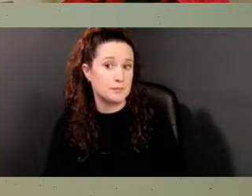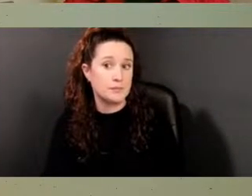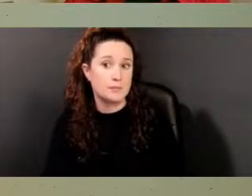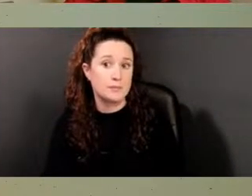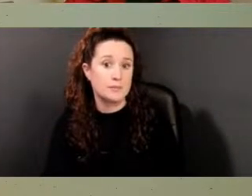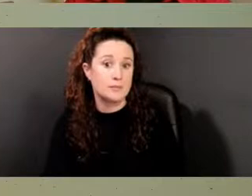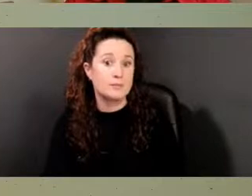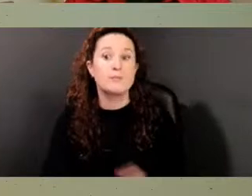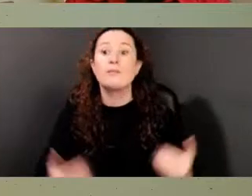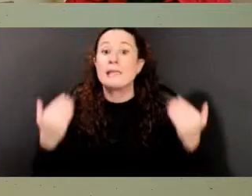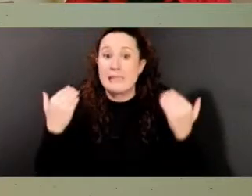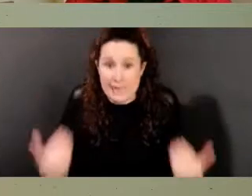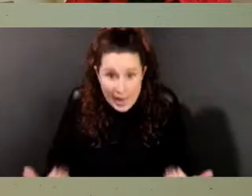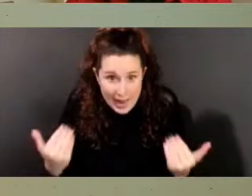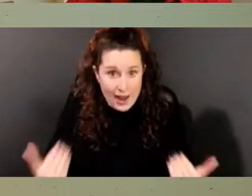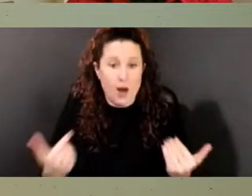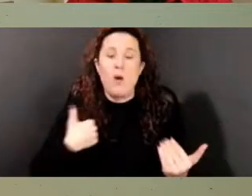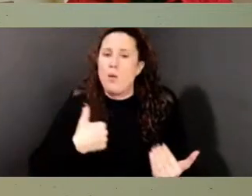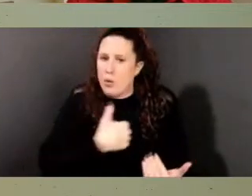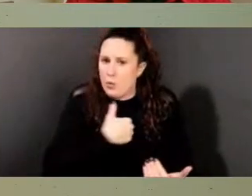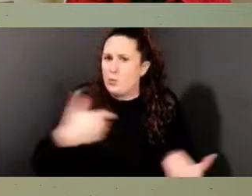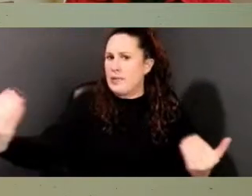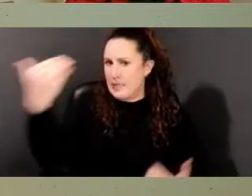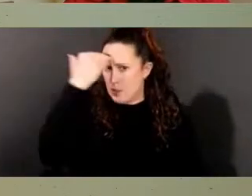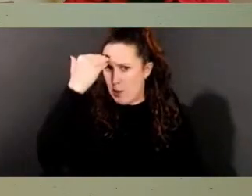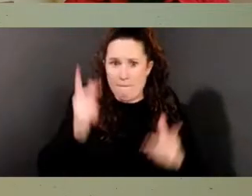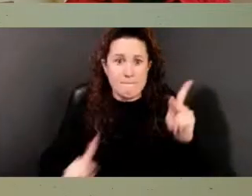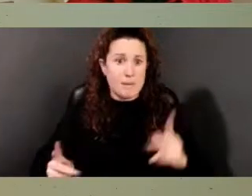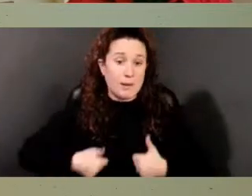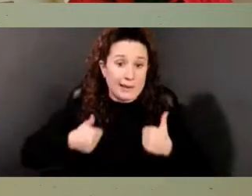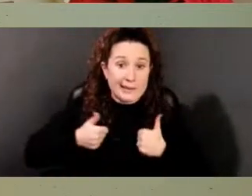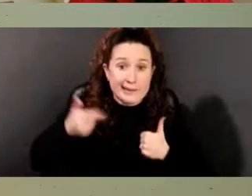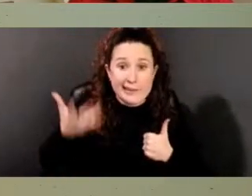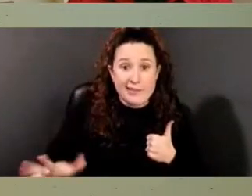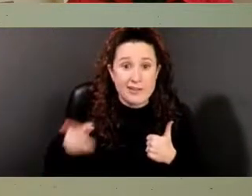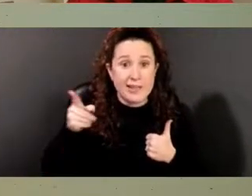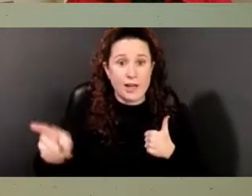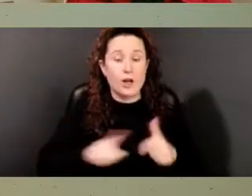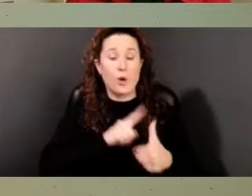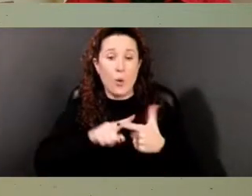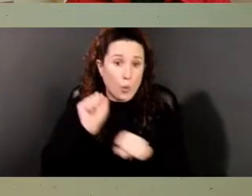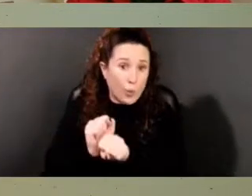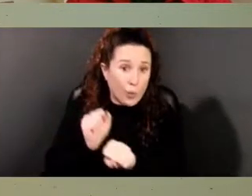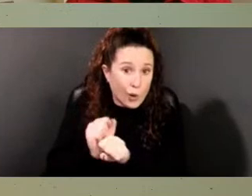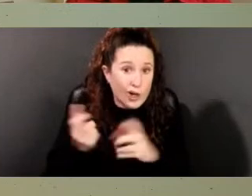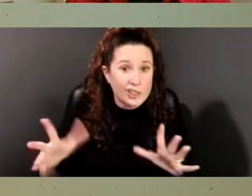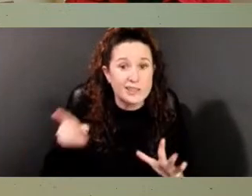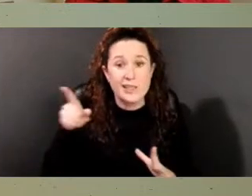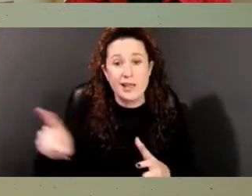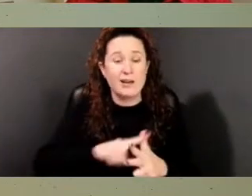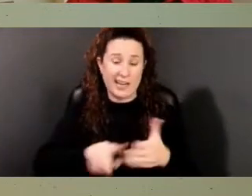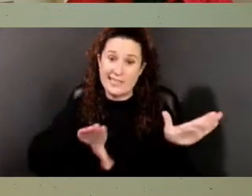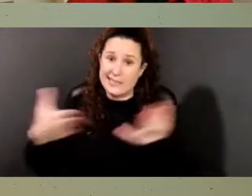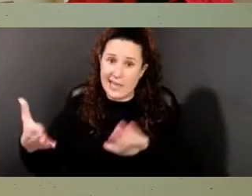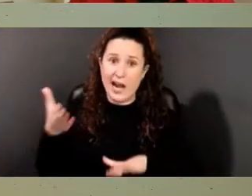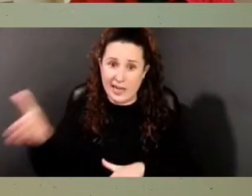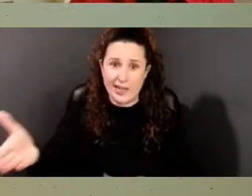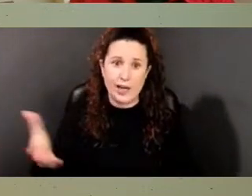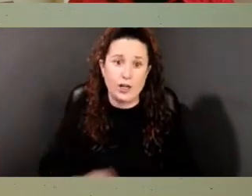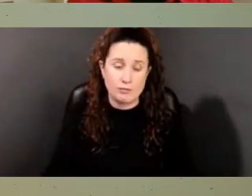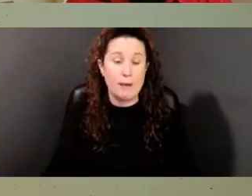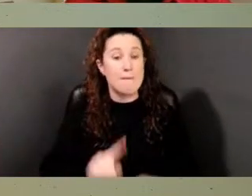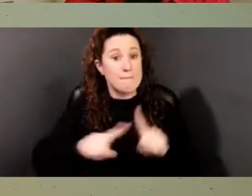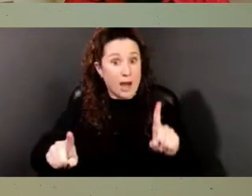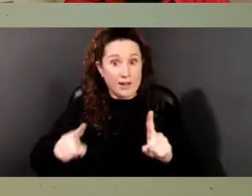We know that people lived, labored, and died on this plantation. But between then and now, the exact location